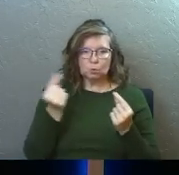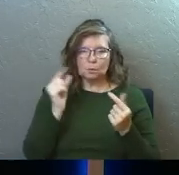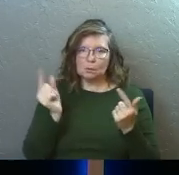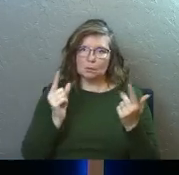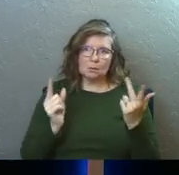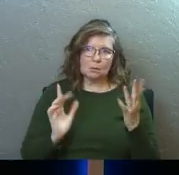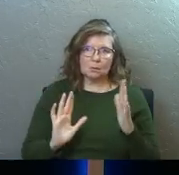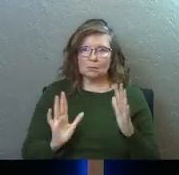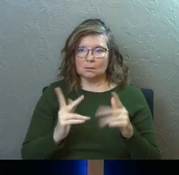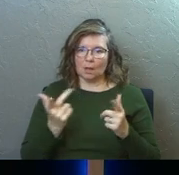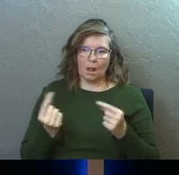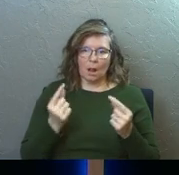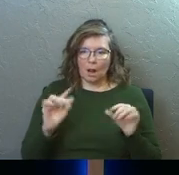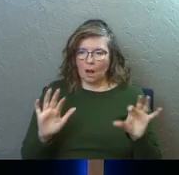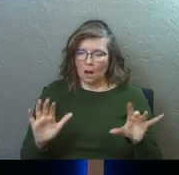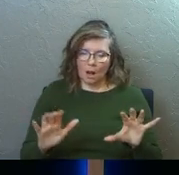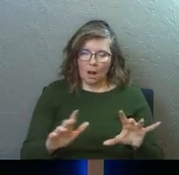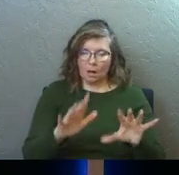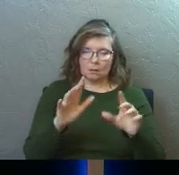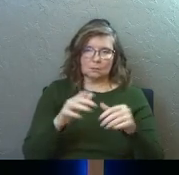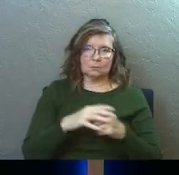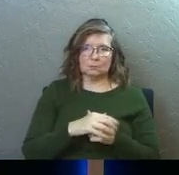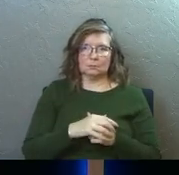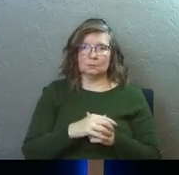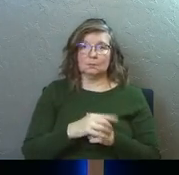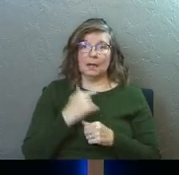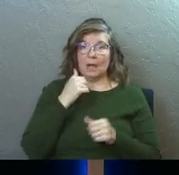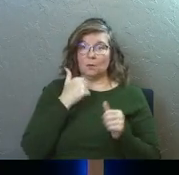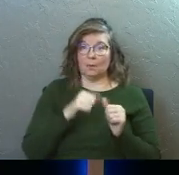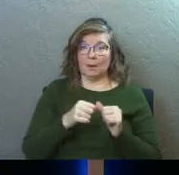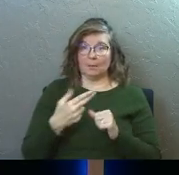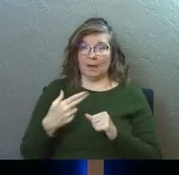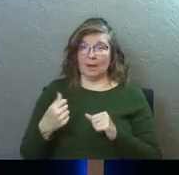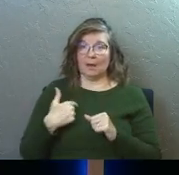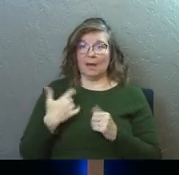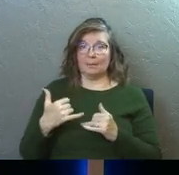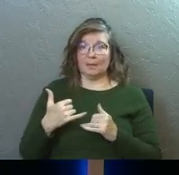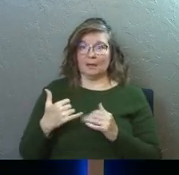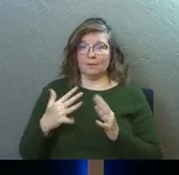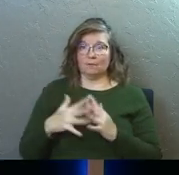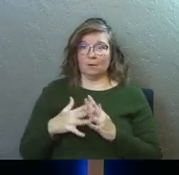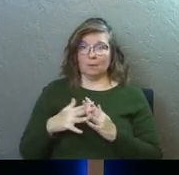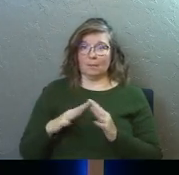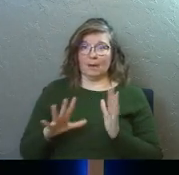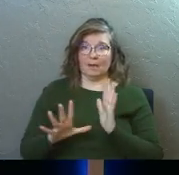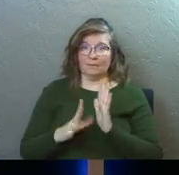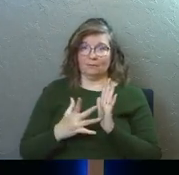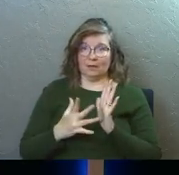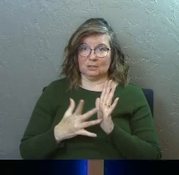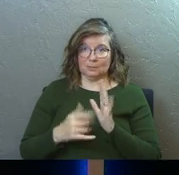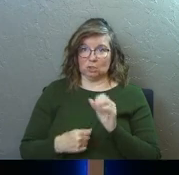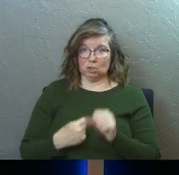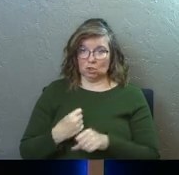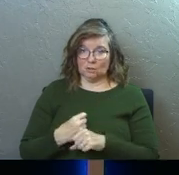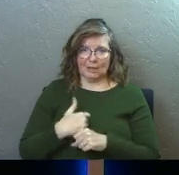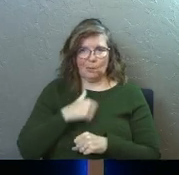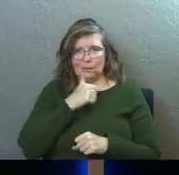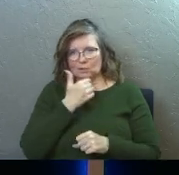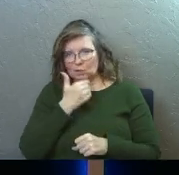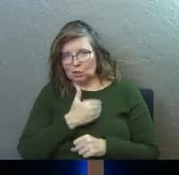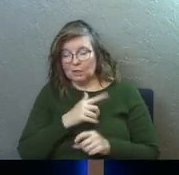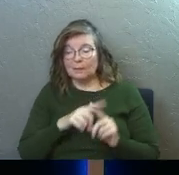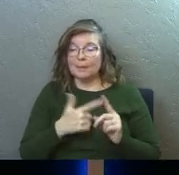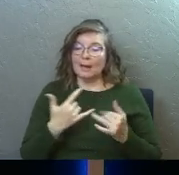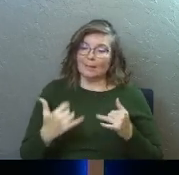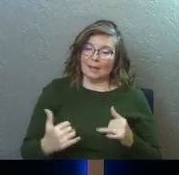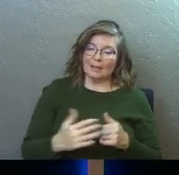after the things that you got to do. You got to go, go, go, go, go. I remember being in high school. I played, I played football my freshman year. Wasn't good, but